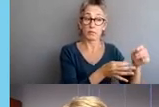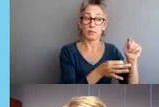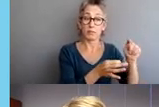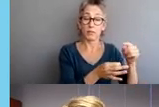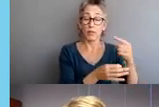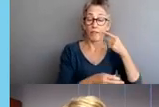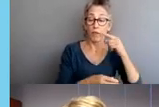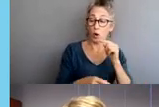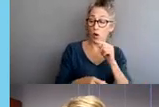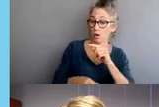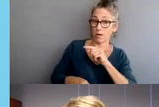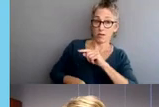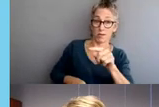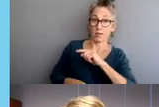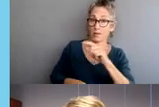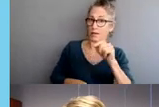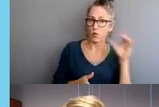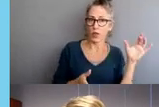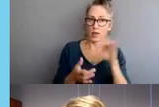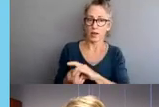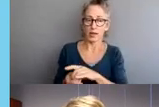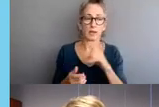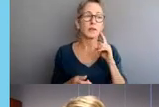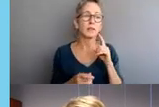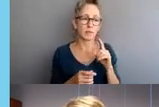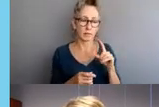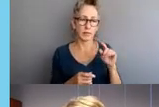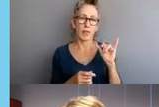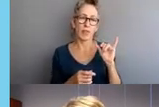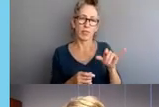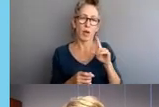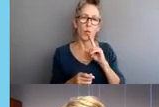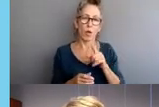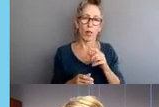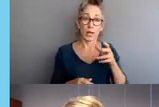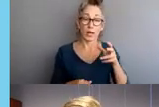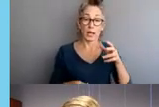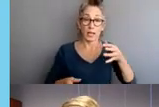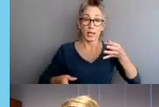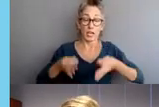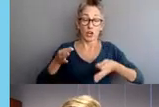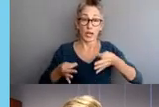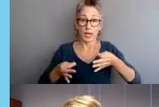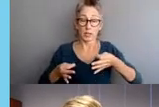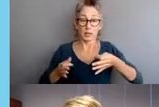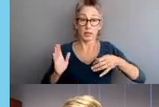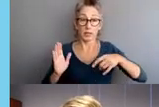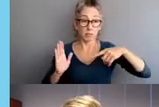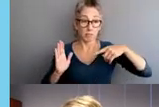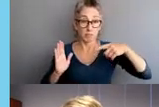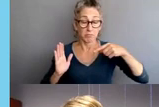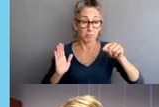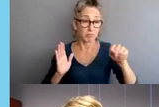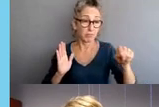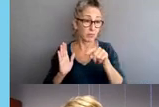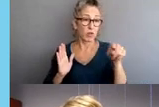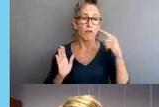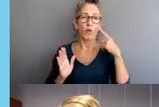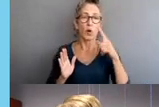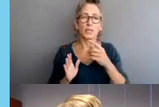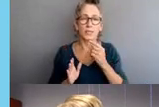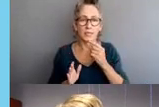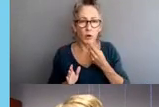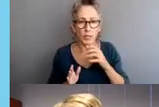The police board conducts hearings on serious disciplinary cases, and the police board decides the outcome of these